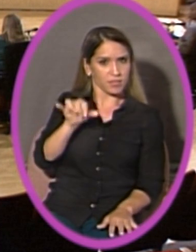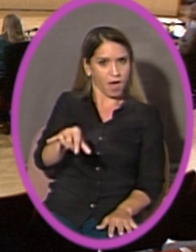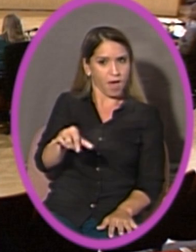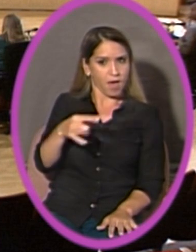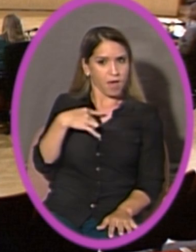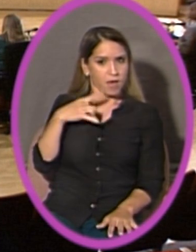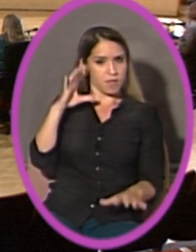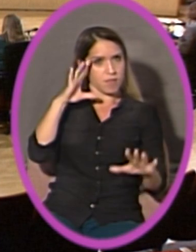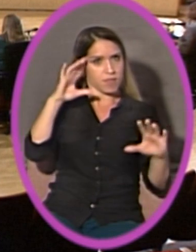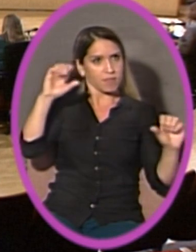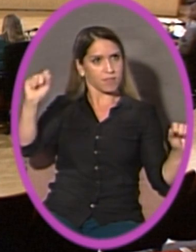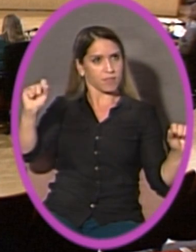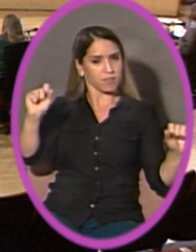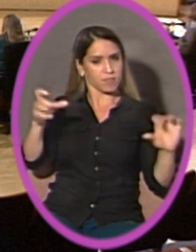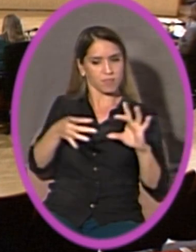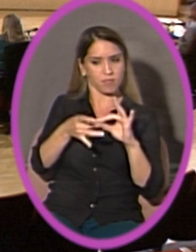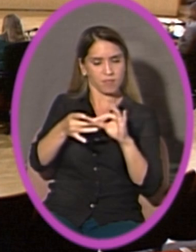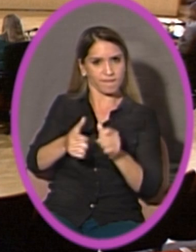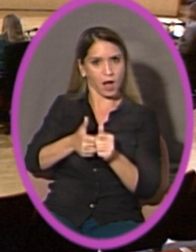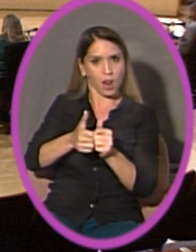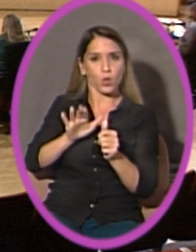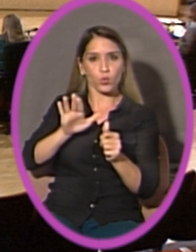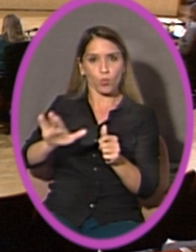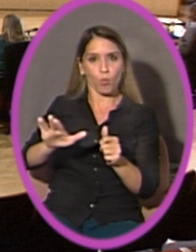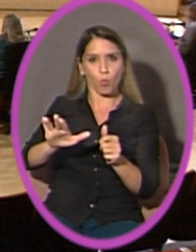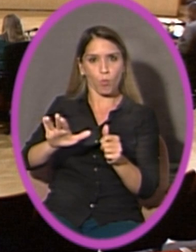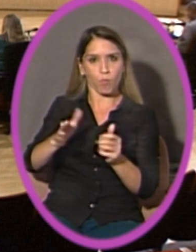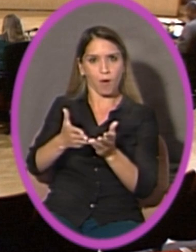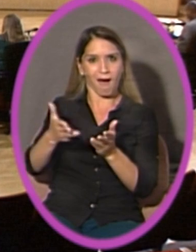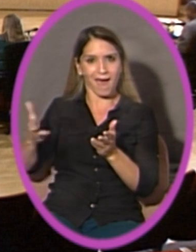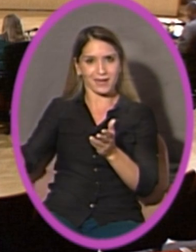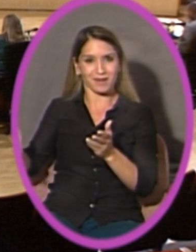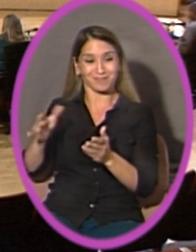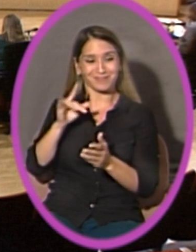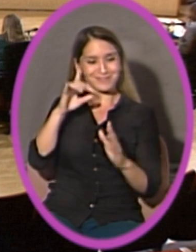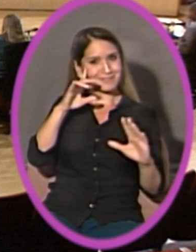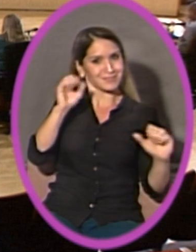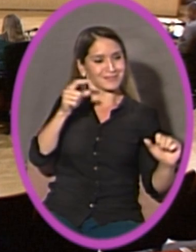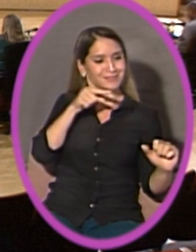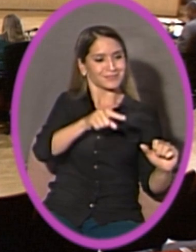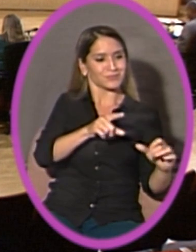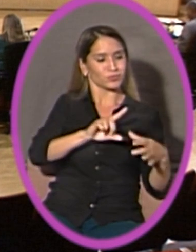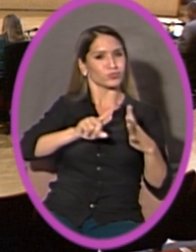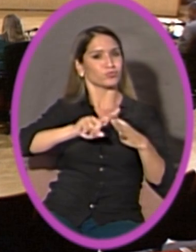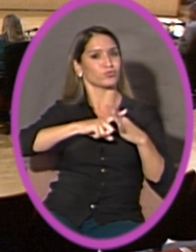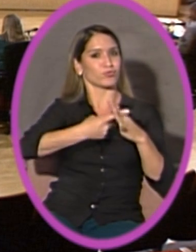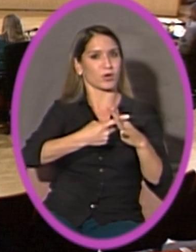according to your item, is the one that initiates rulemaking. Yes, ma'am. Thank you.